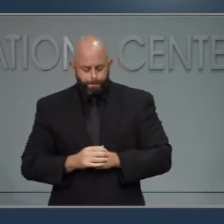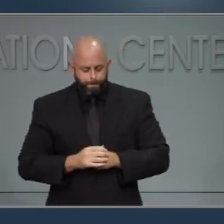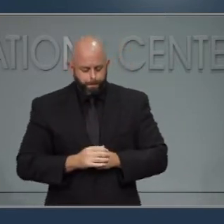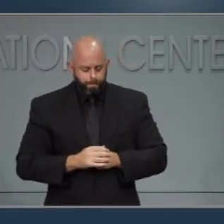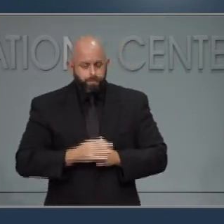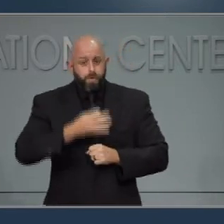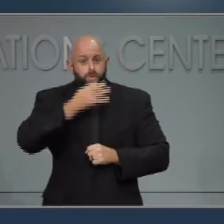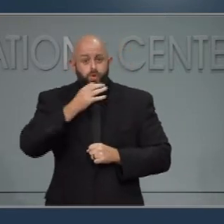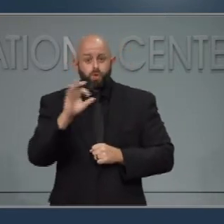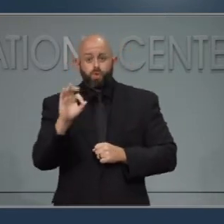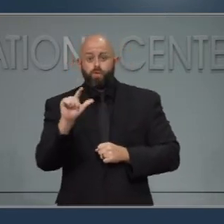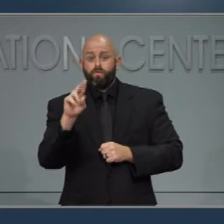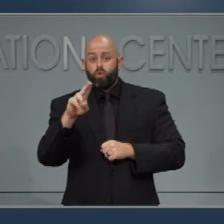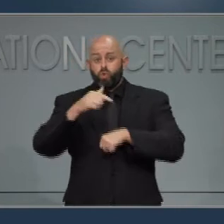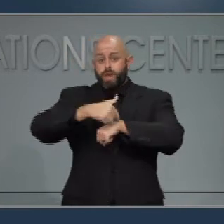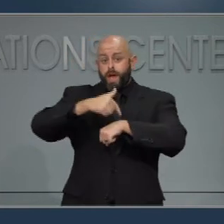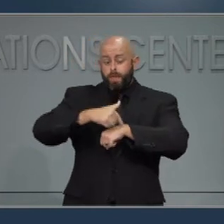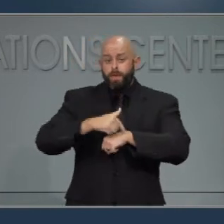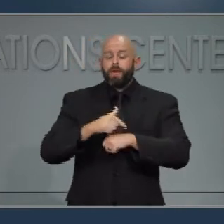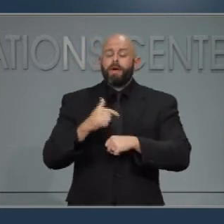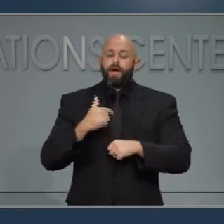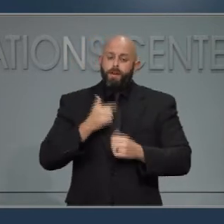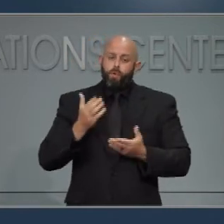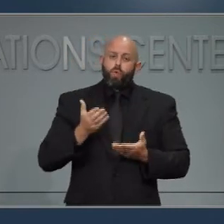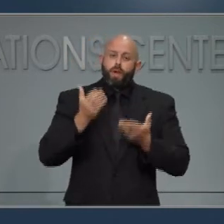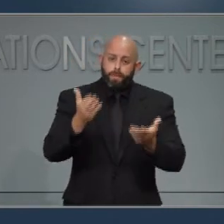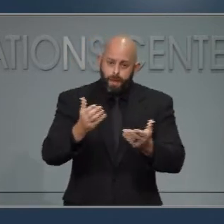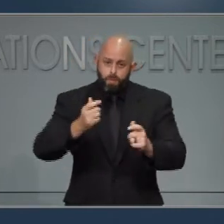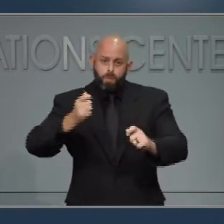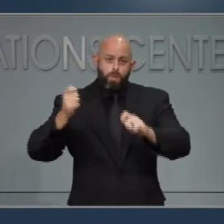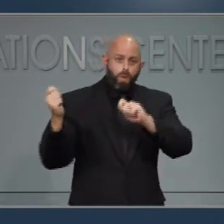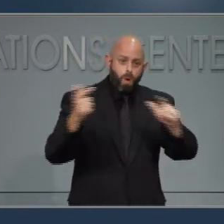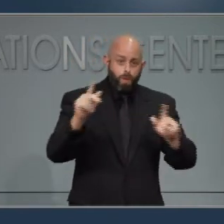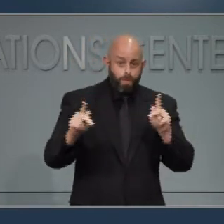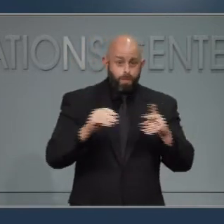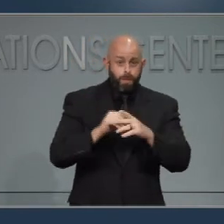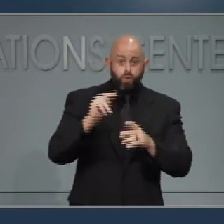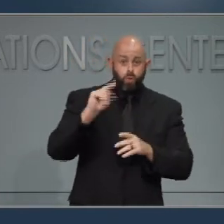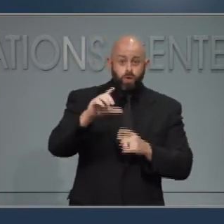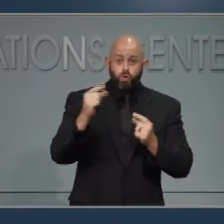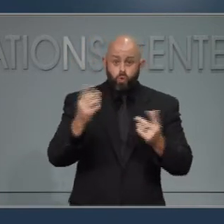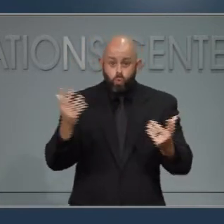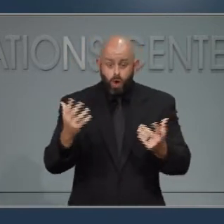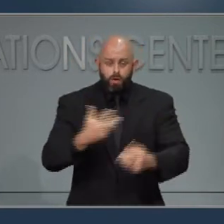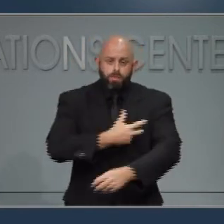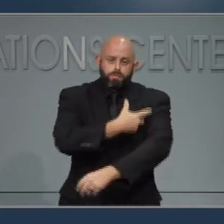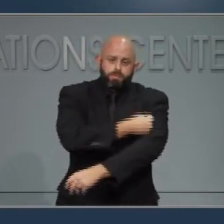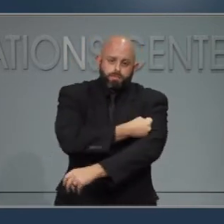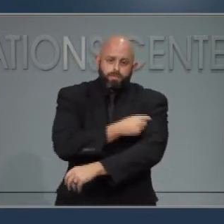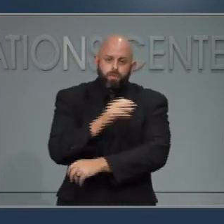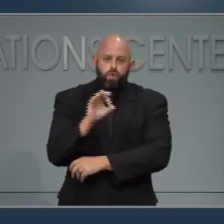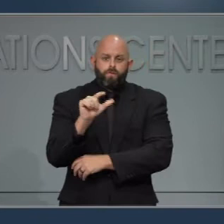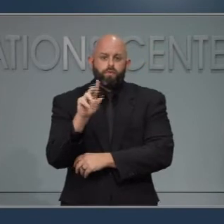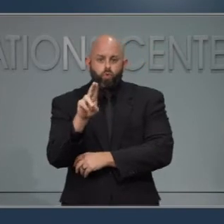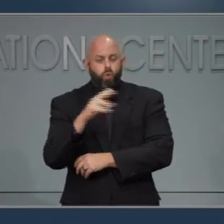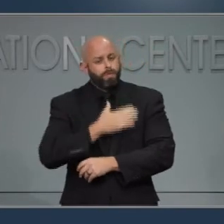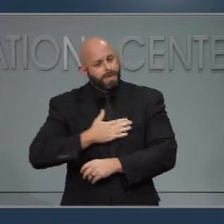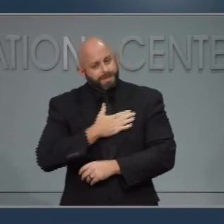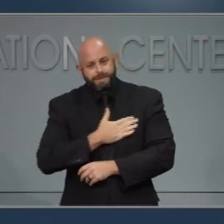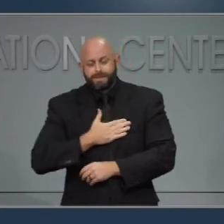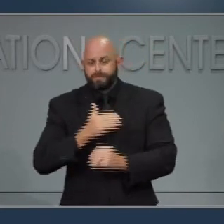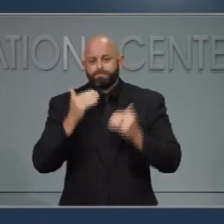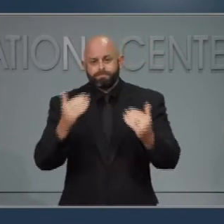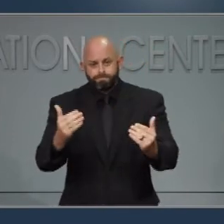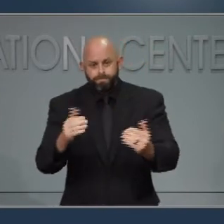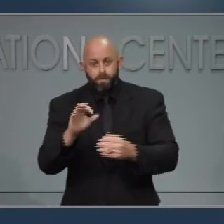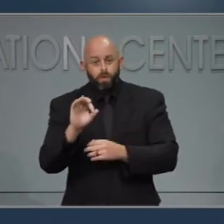approaches, there's another preventive measure I'm going to urge all North Carolinians to do, and that's get your flu shot. Flu